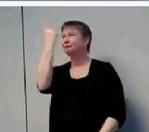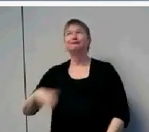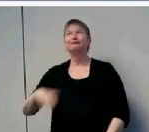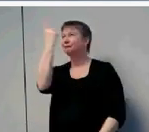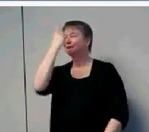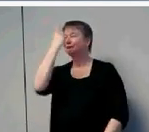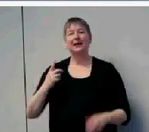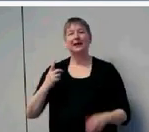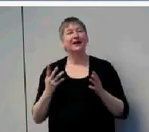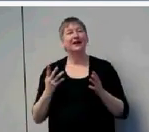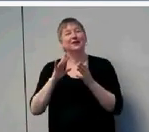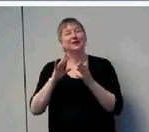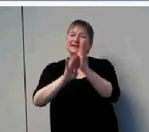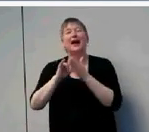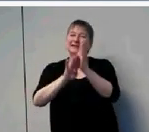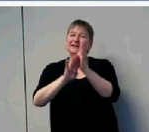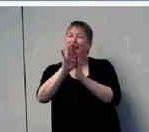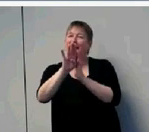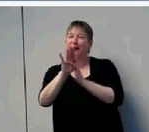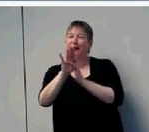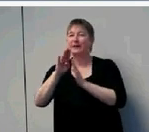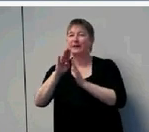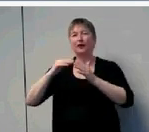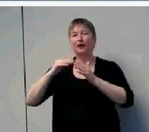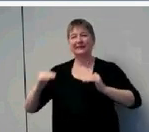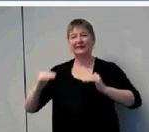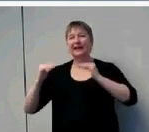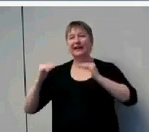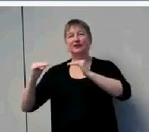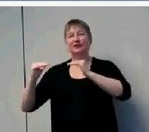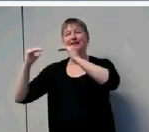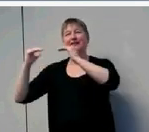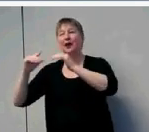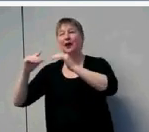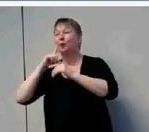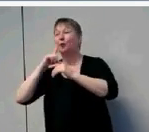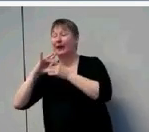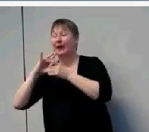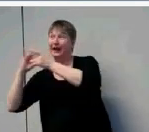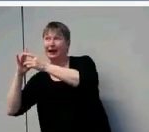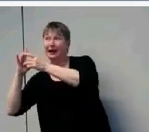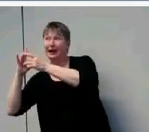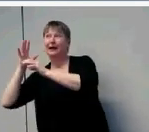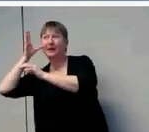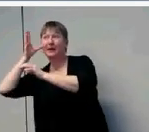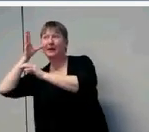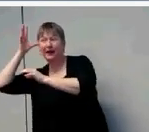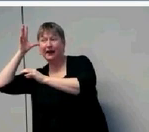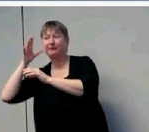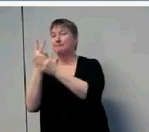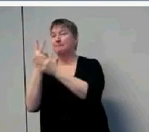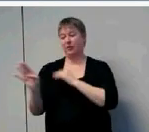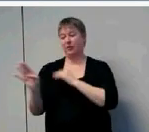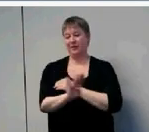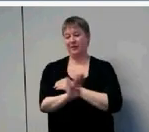barriers, it's not always just about the parent. I like to say it's bi-directional. There is a baby